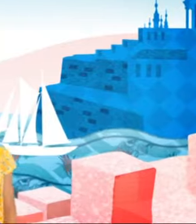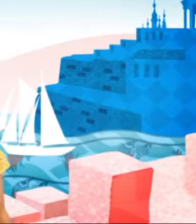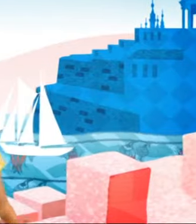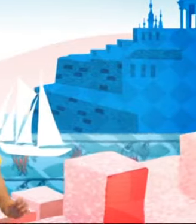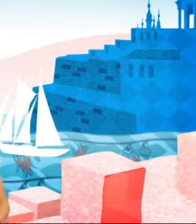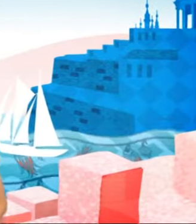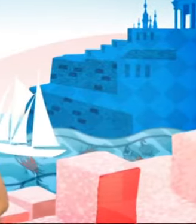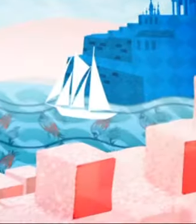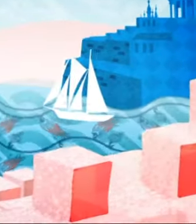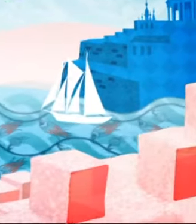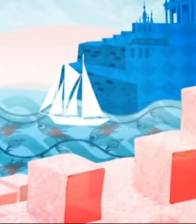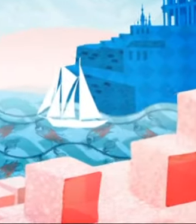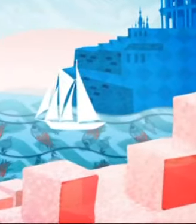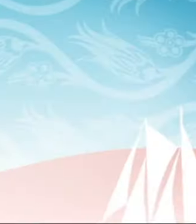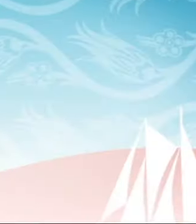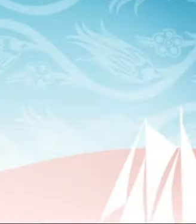Merhaba.